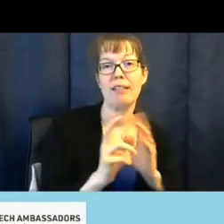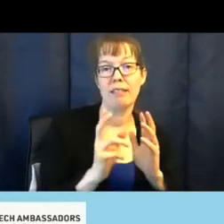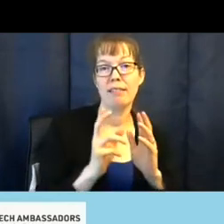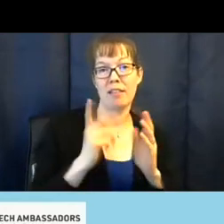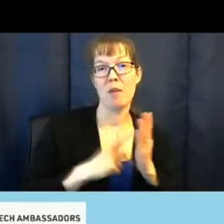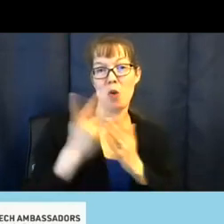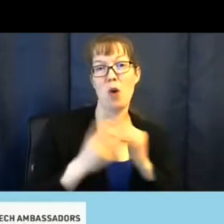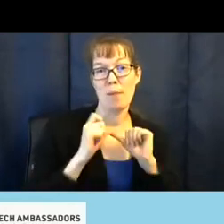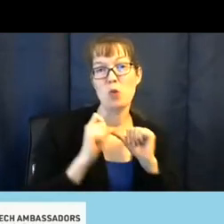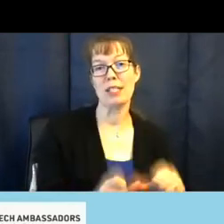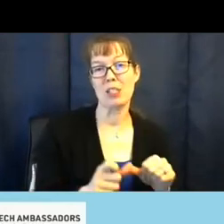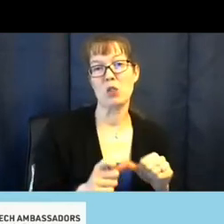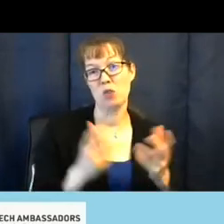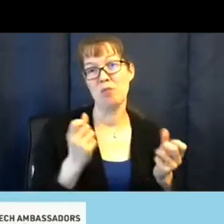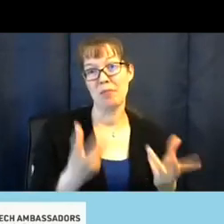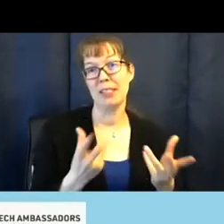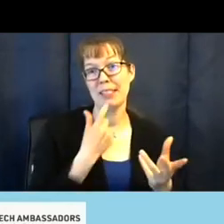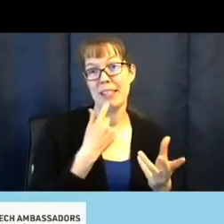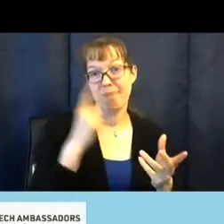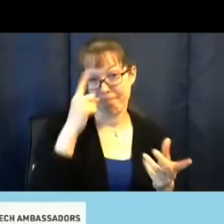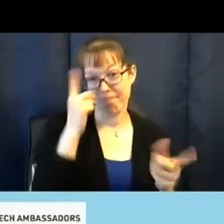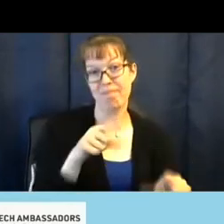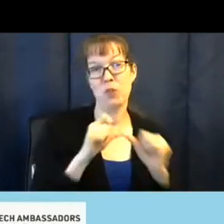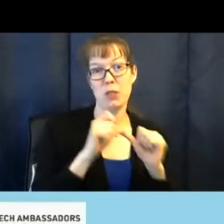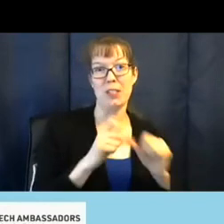program continue. All right.